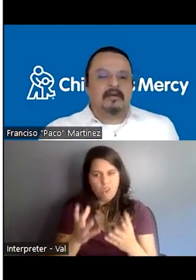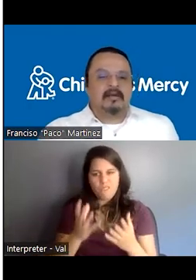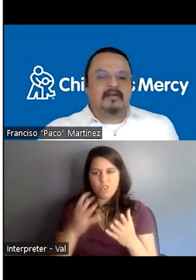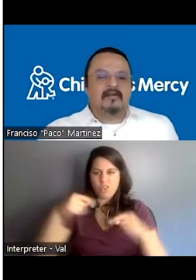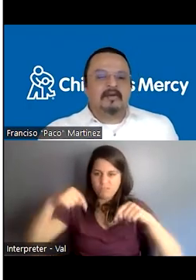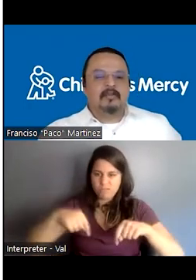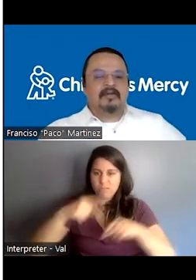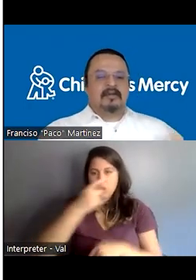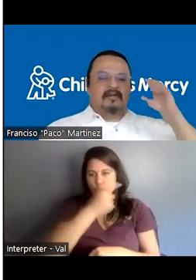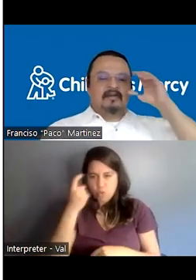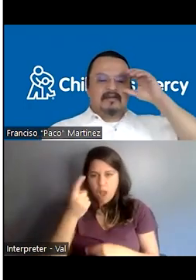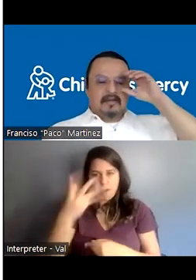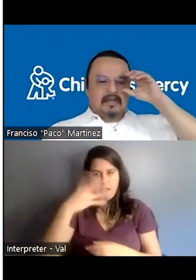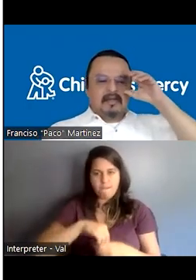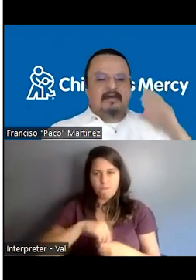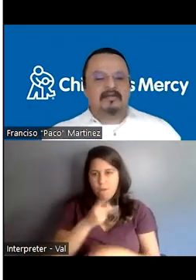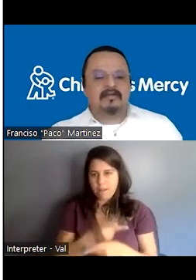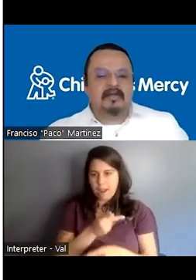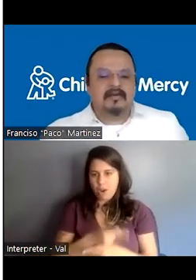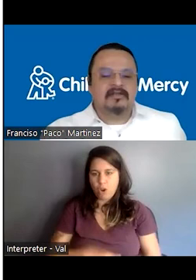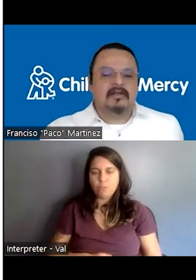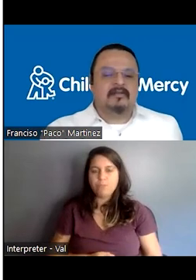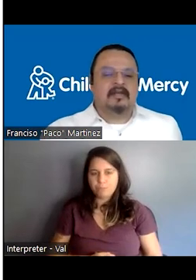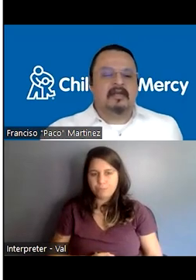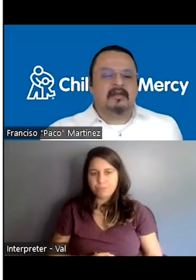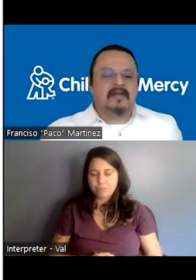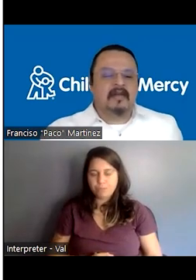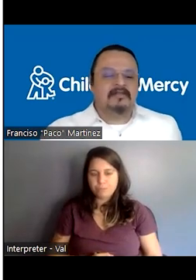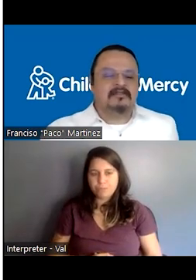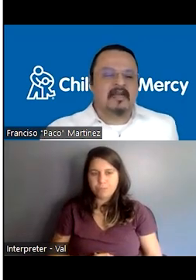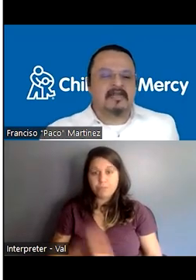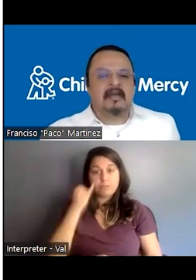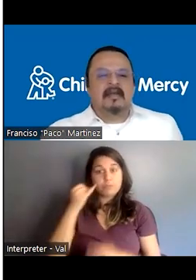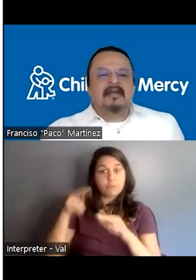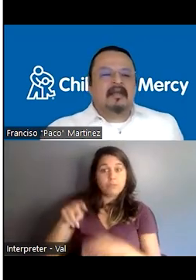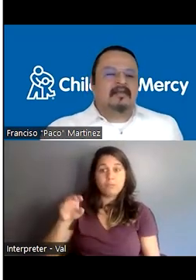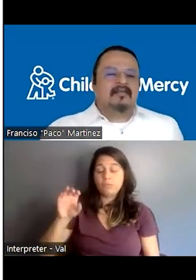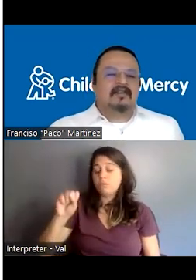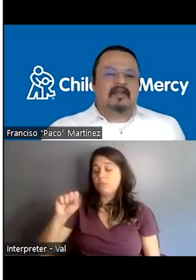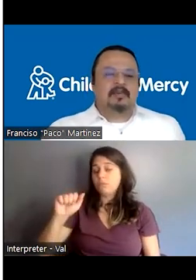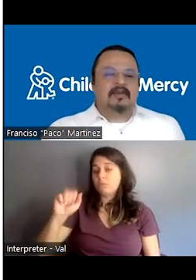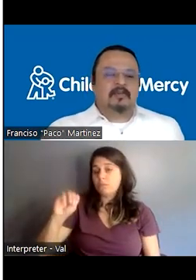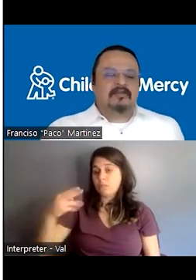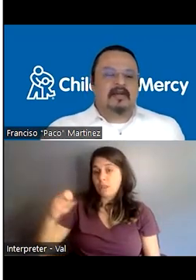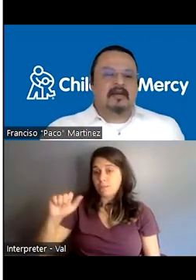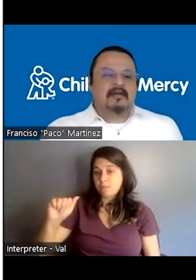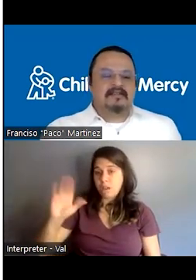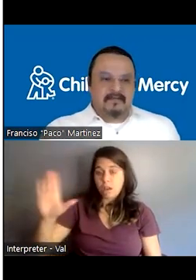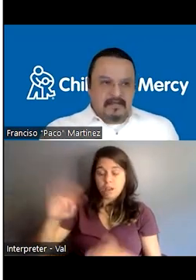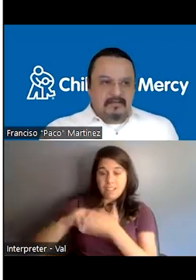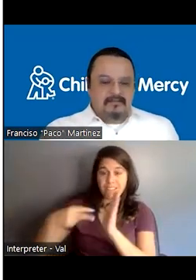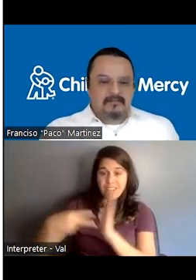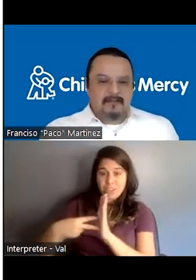care. This is very important. These are, uh, according to the definition of the SAMSHA, the six key principles are